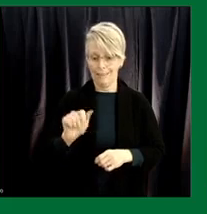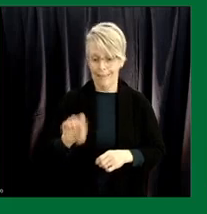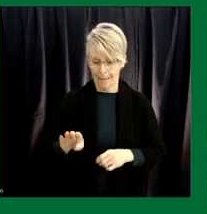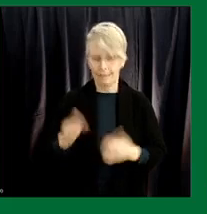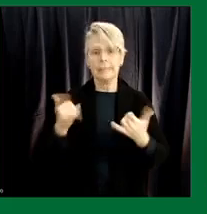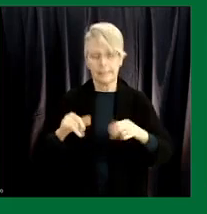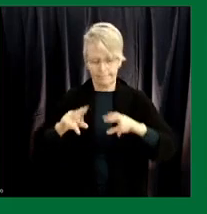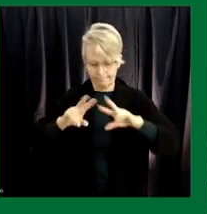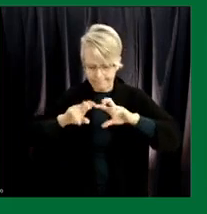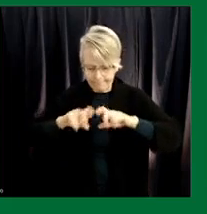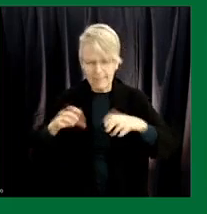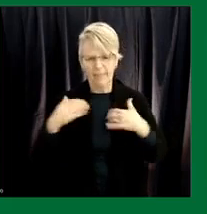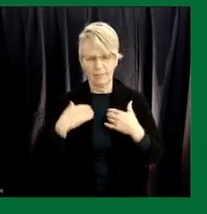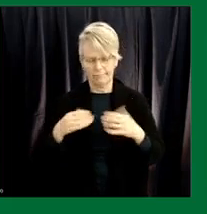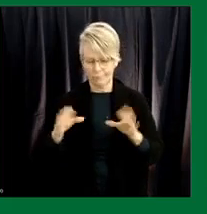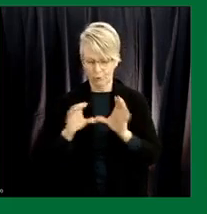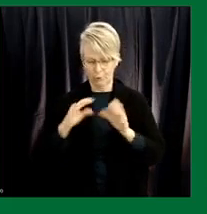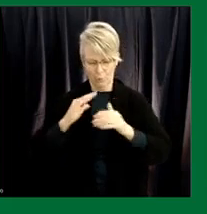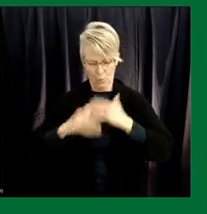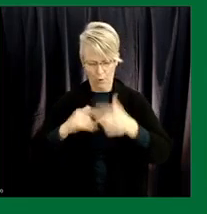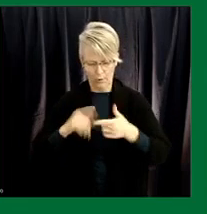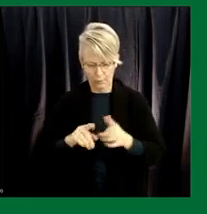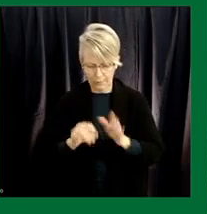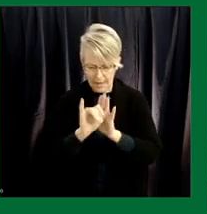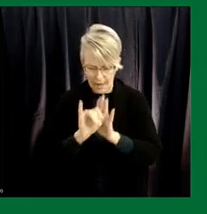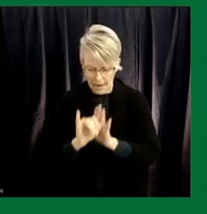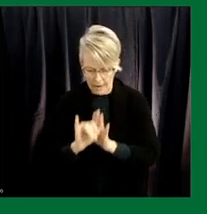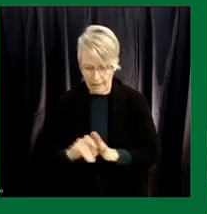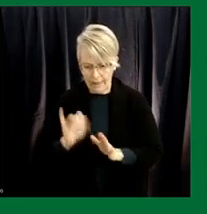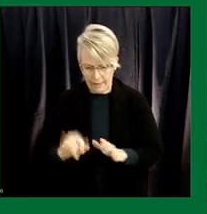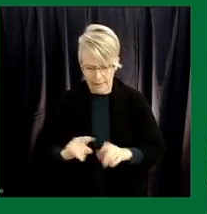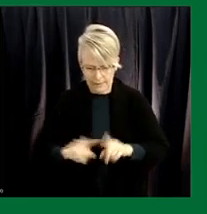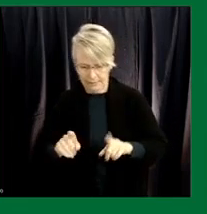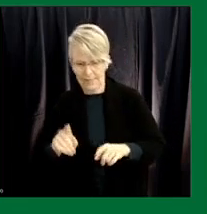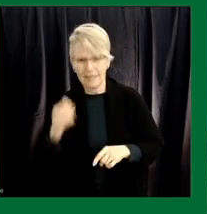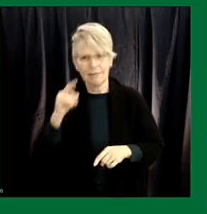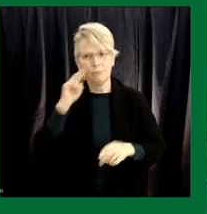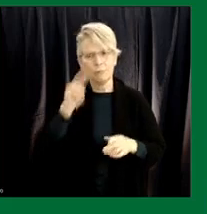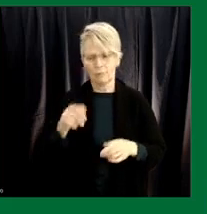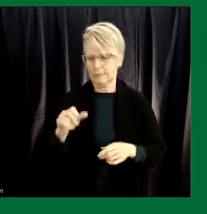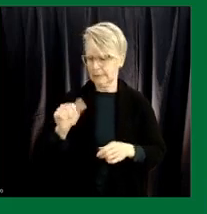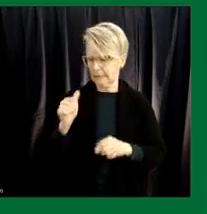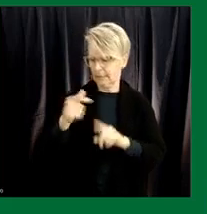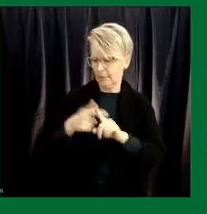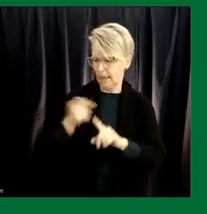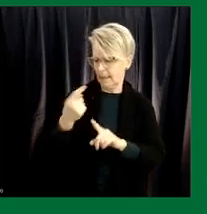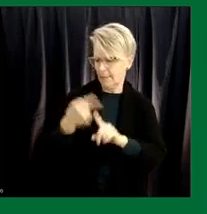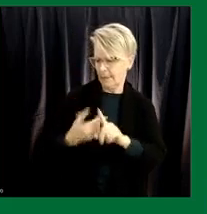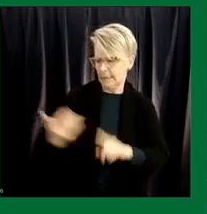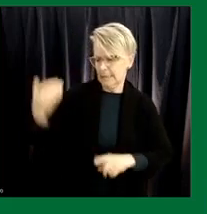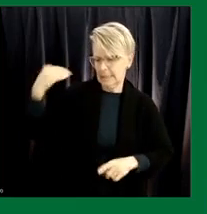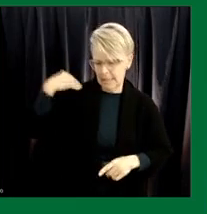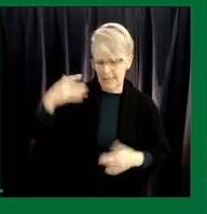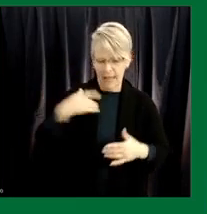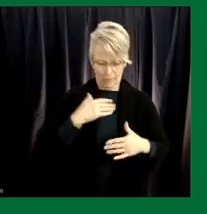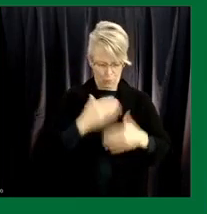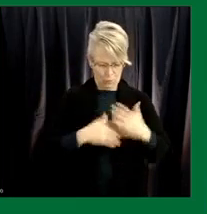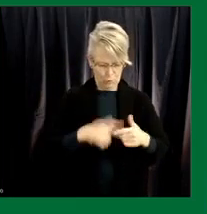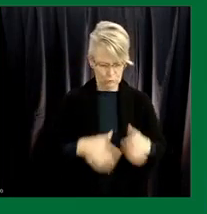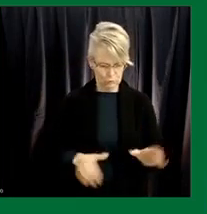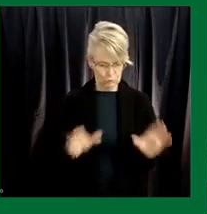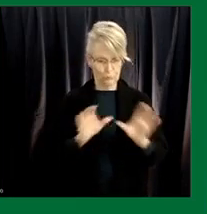certification process for the variants as we did if you think back about 10 or 11 months uh they went through a certification process to